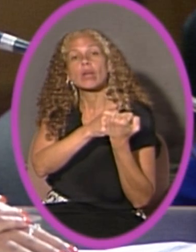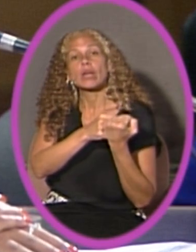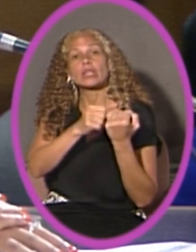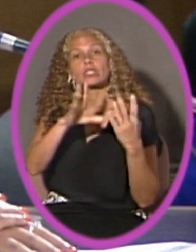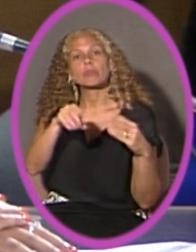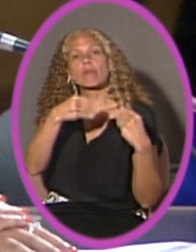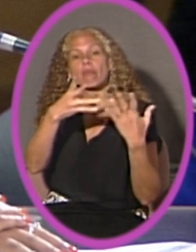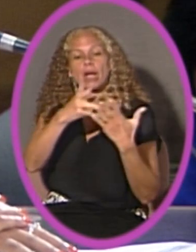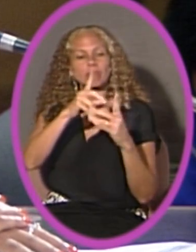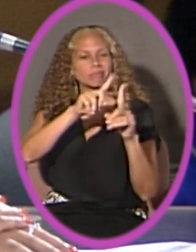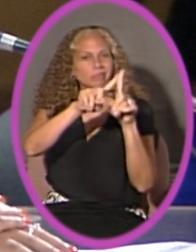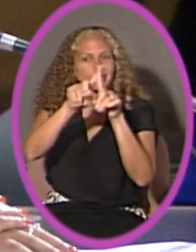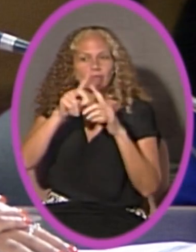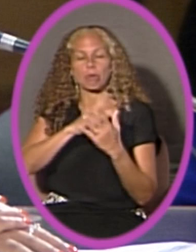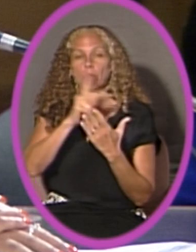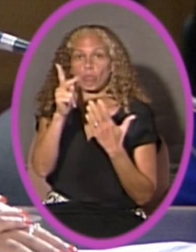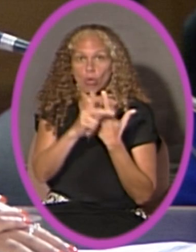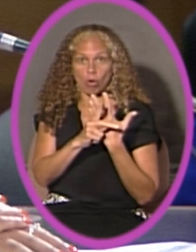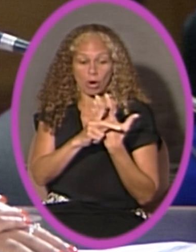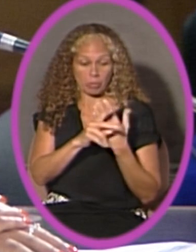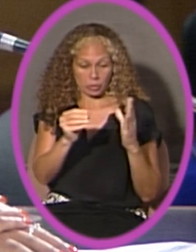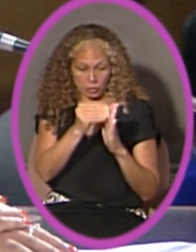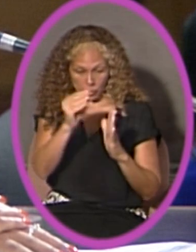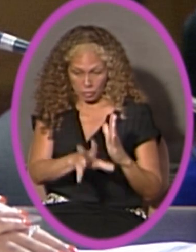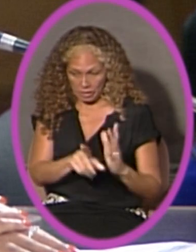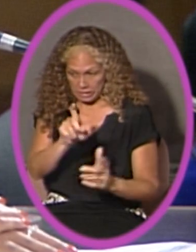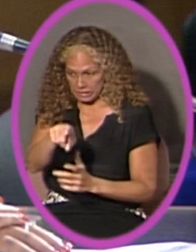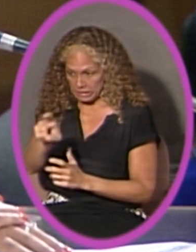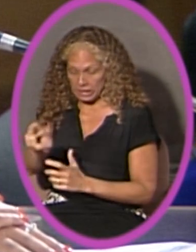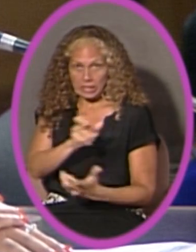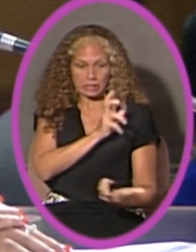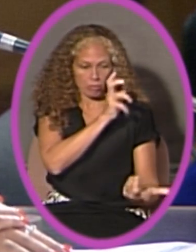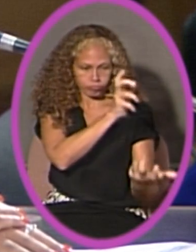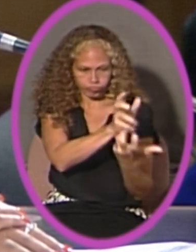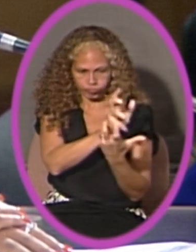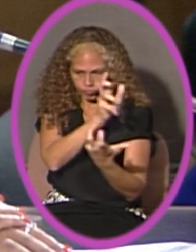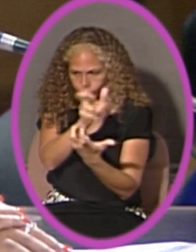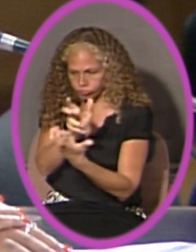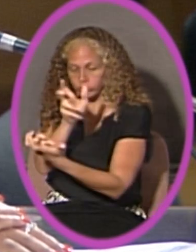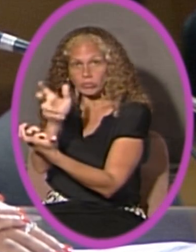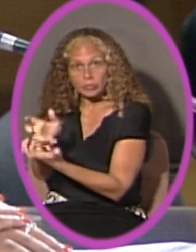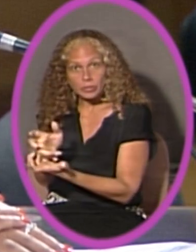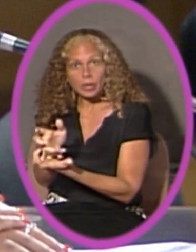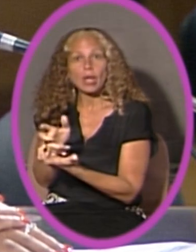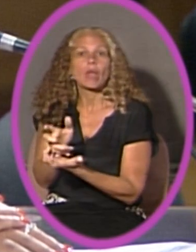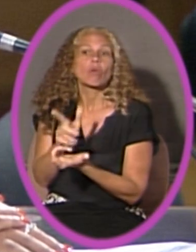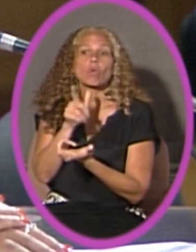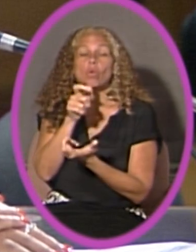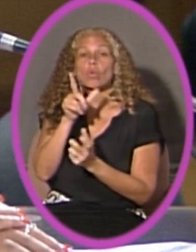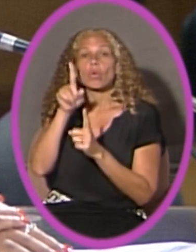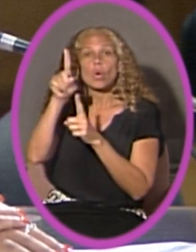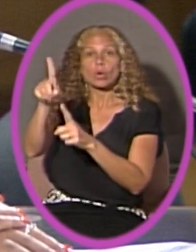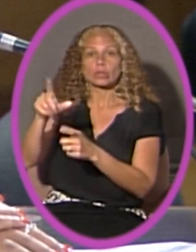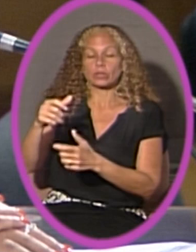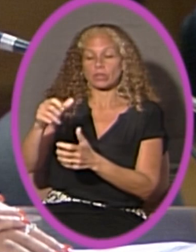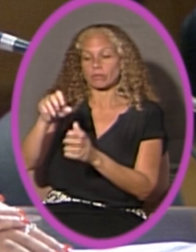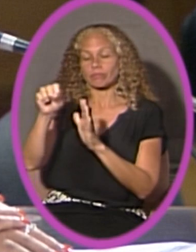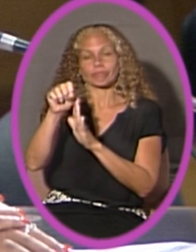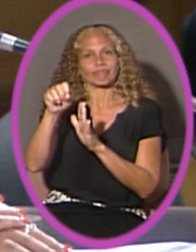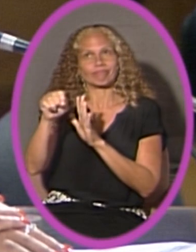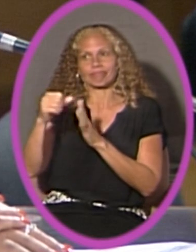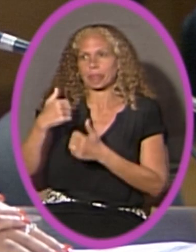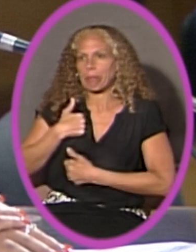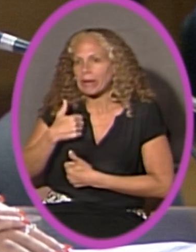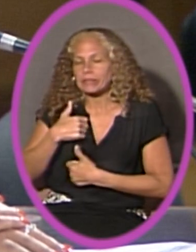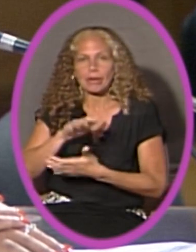providing programs that meet the needs of all students, from those headed to our nation's military academies to students going